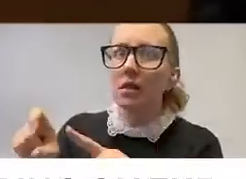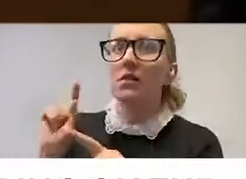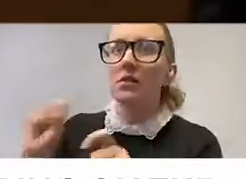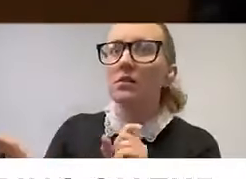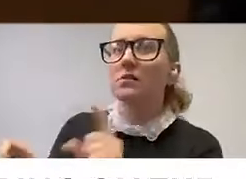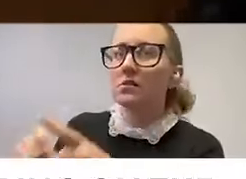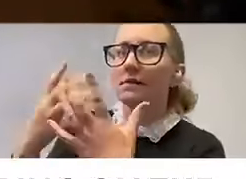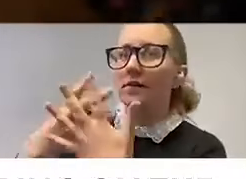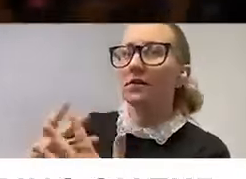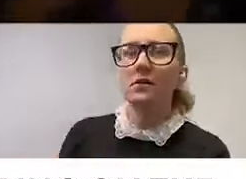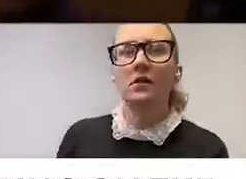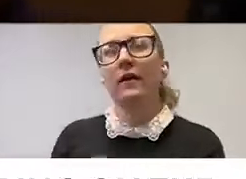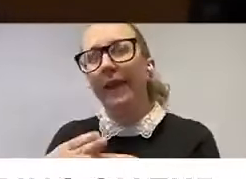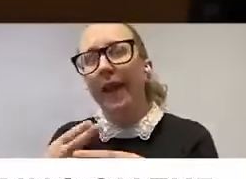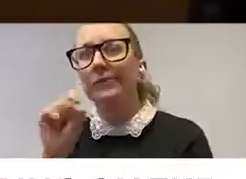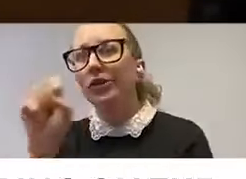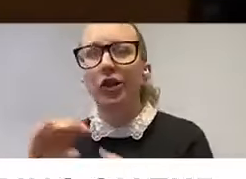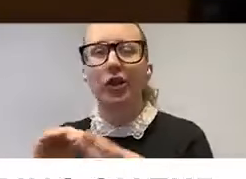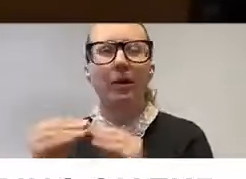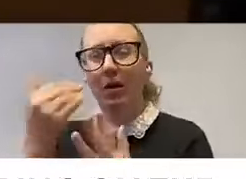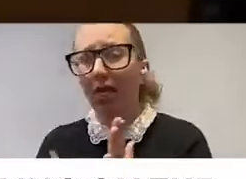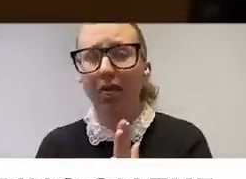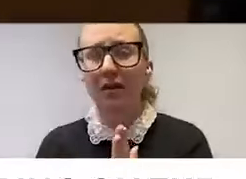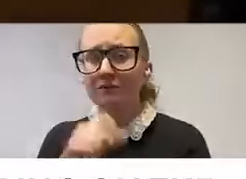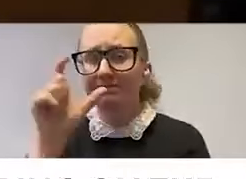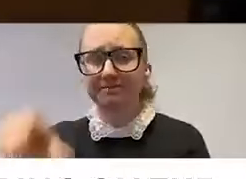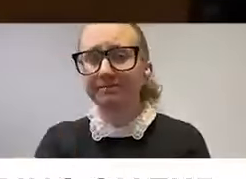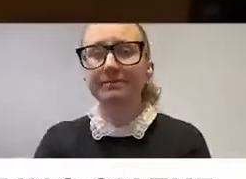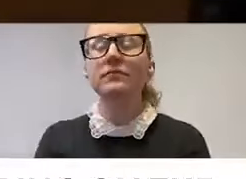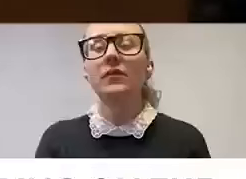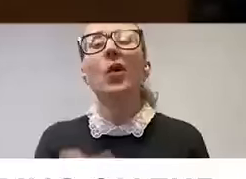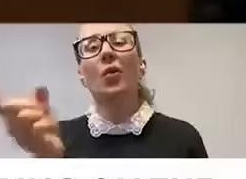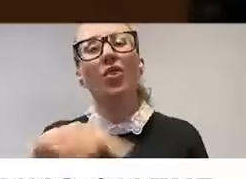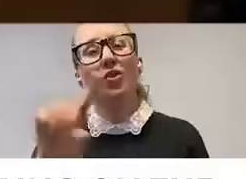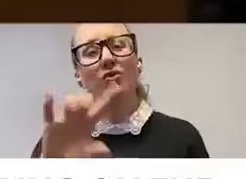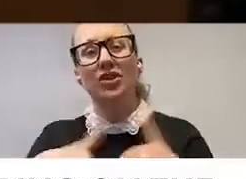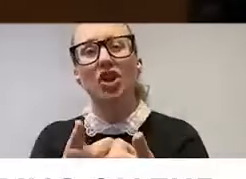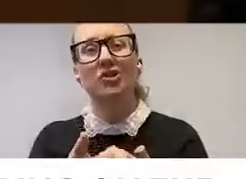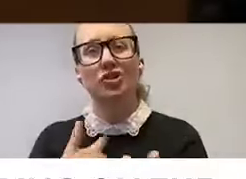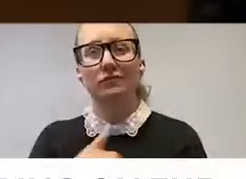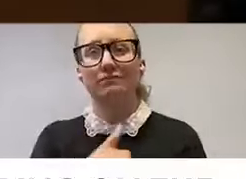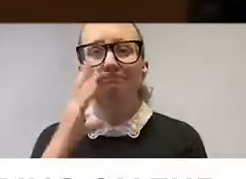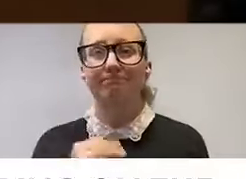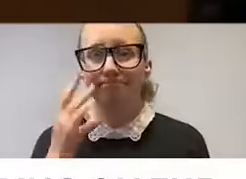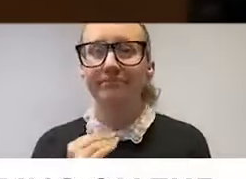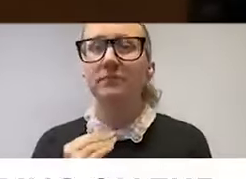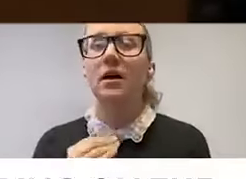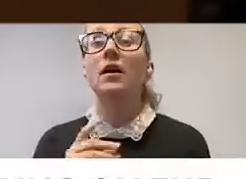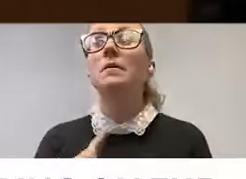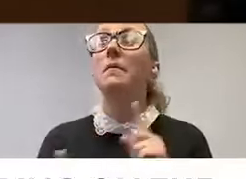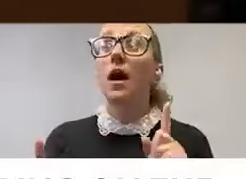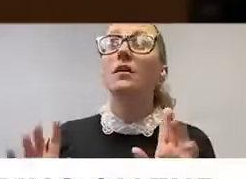all of those sorts of things. So those are some of the challenges that we've had. Having said that, at our last